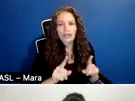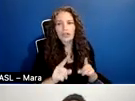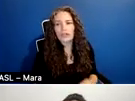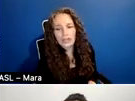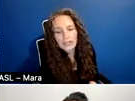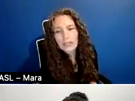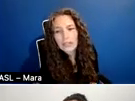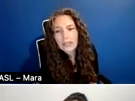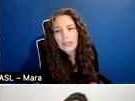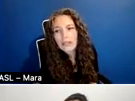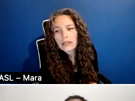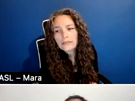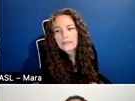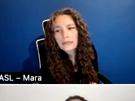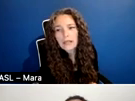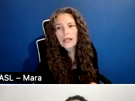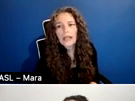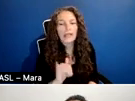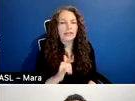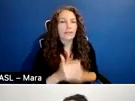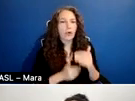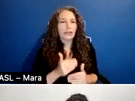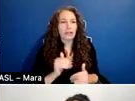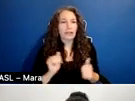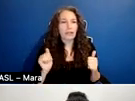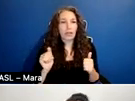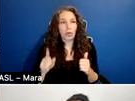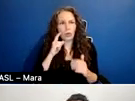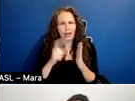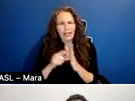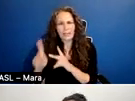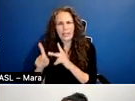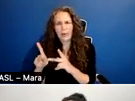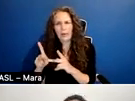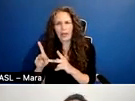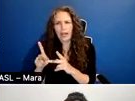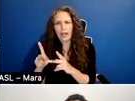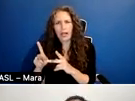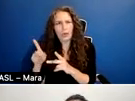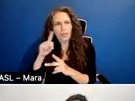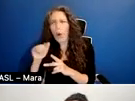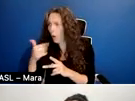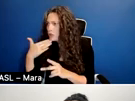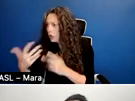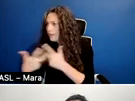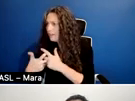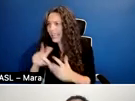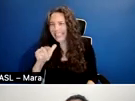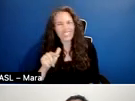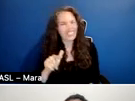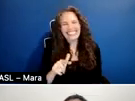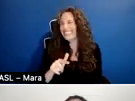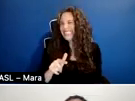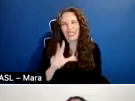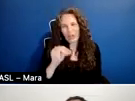thought would be a good, would be good to film, um, may not be the right fit for the film for one reason or another. So you really want to give yourself